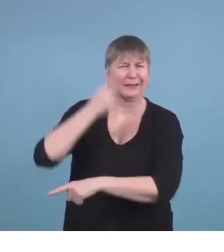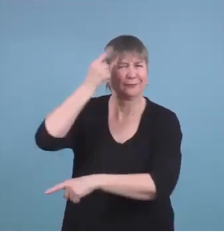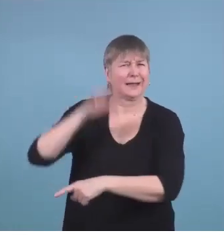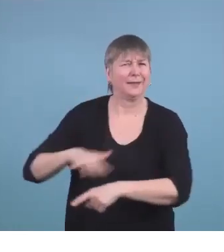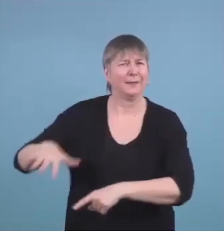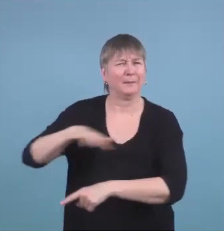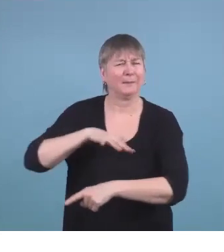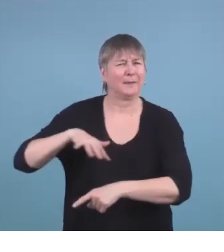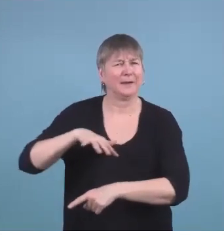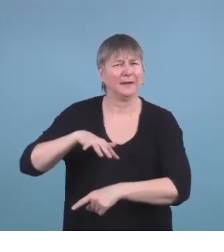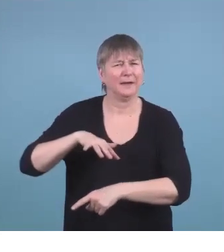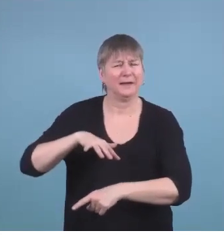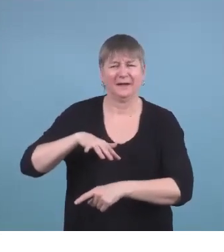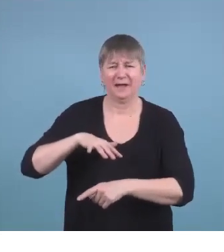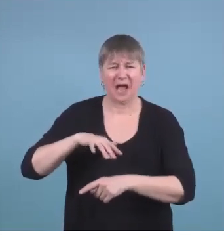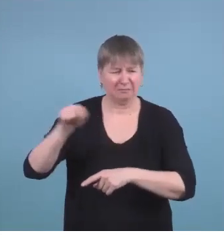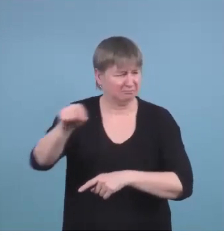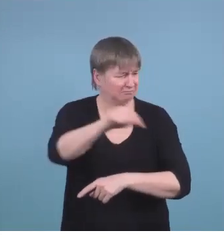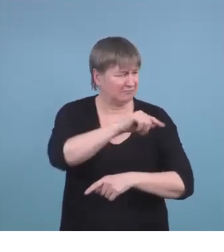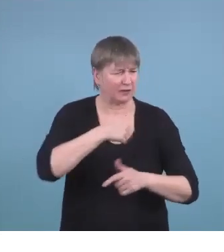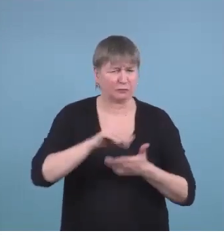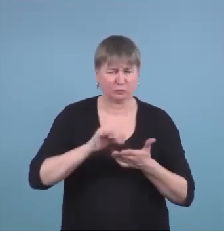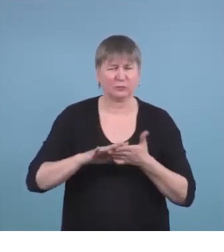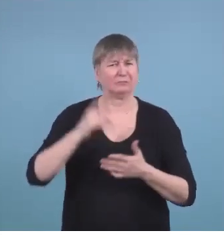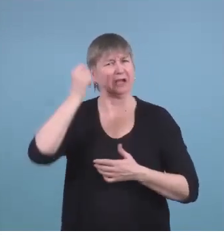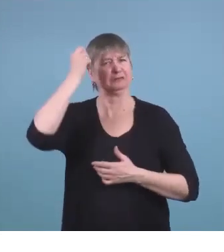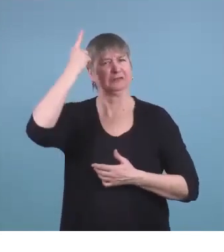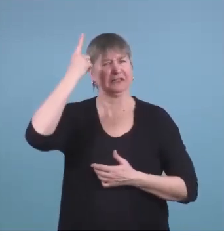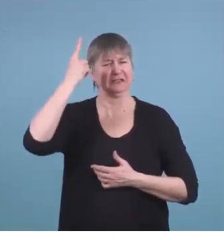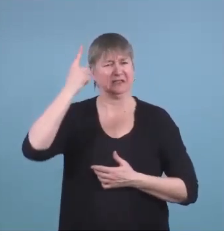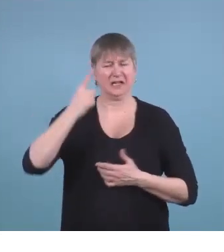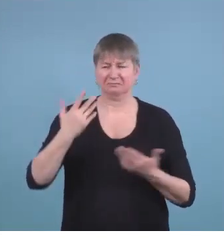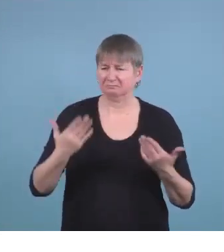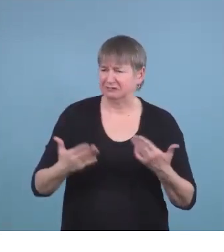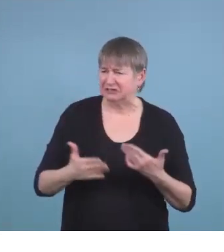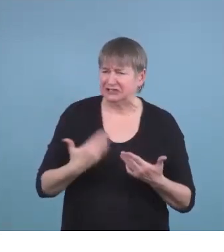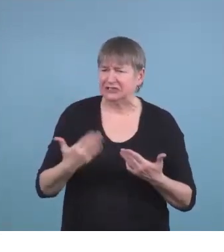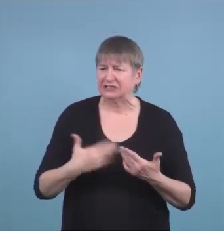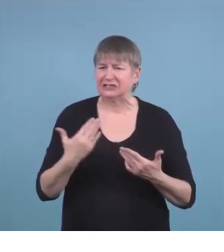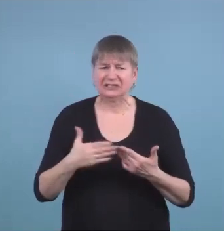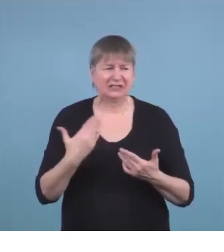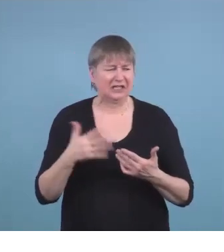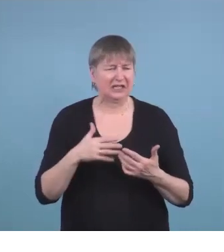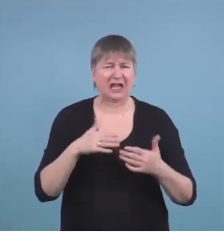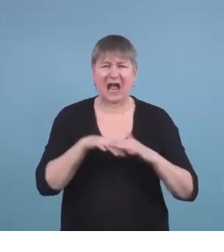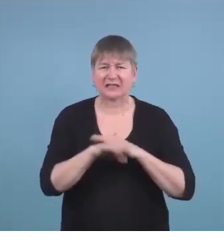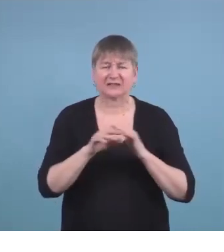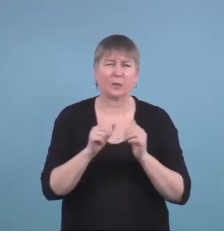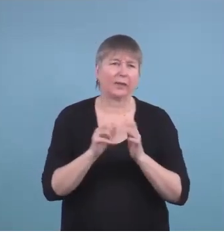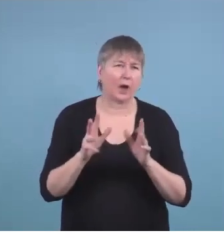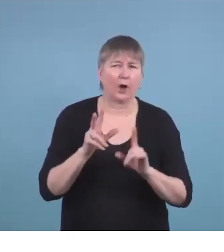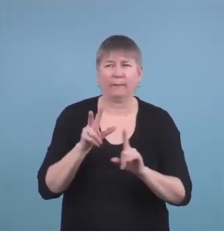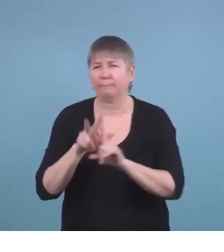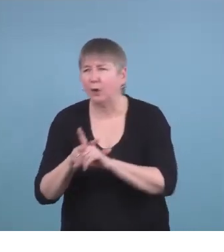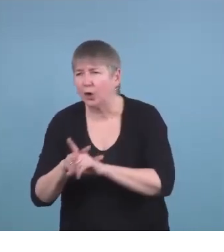and other kids who get you and easy access without having to pre-book an